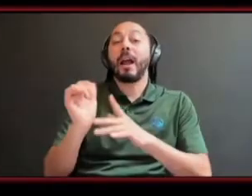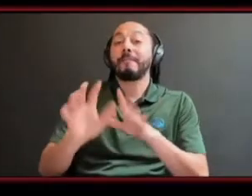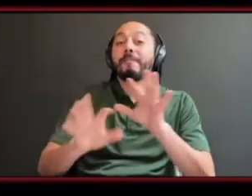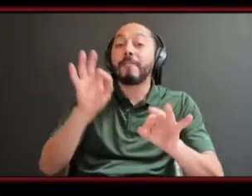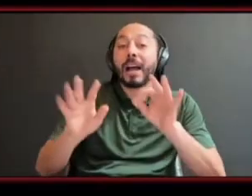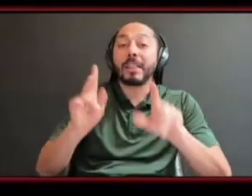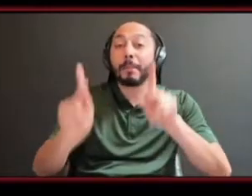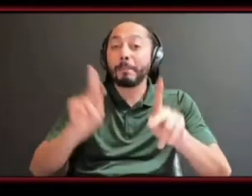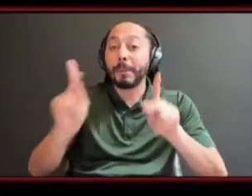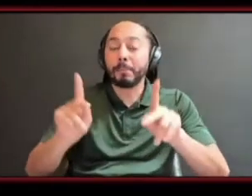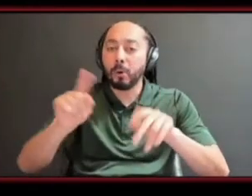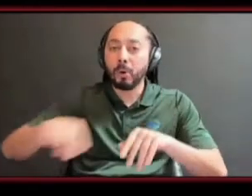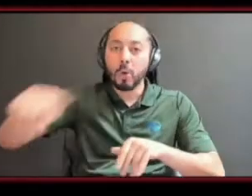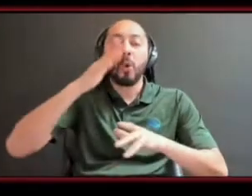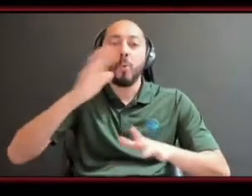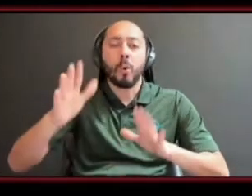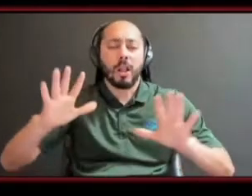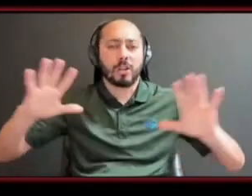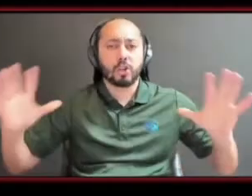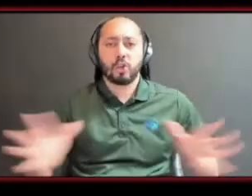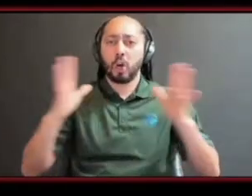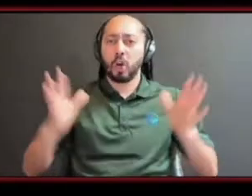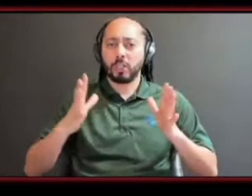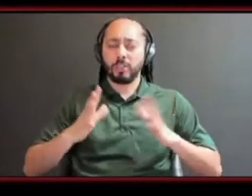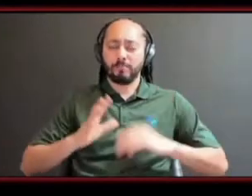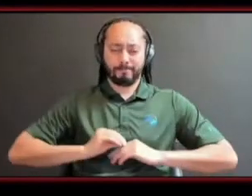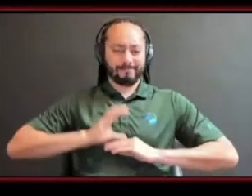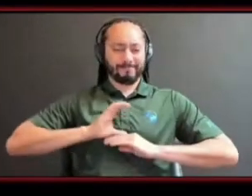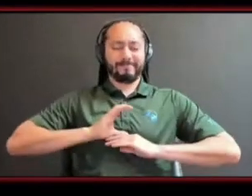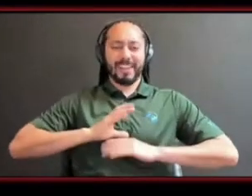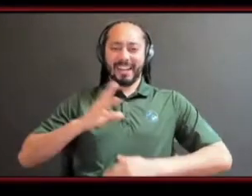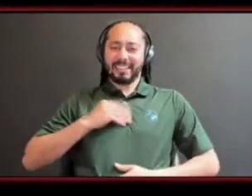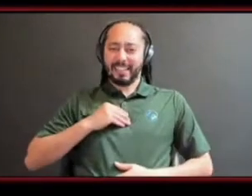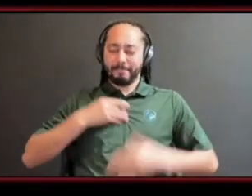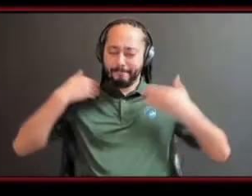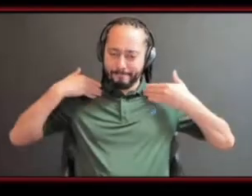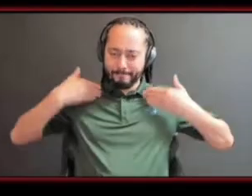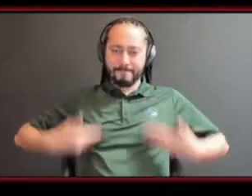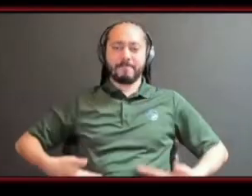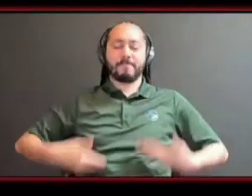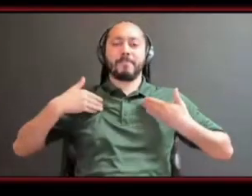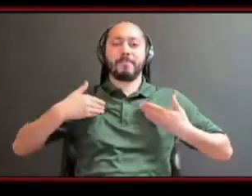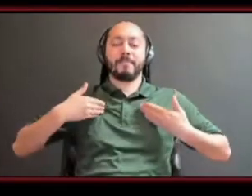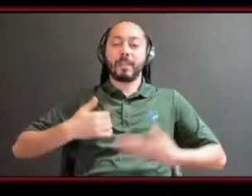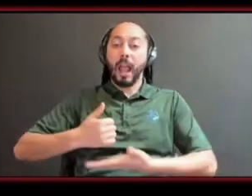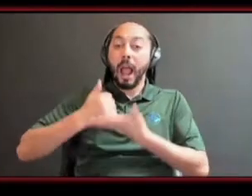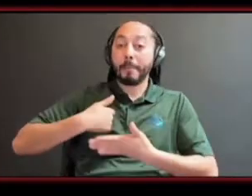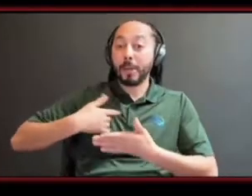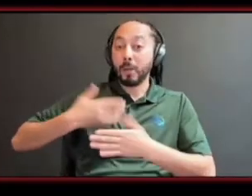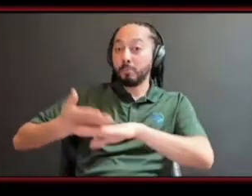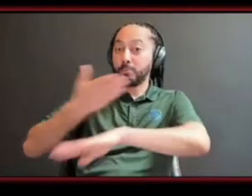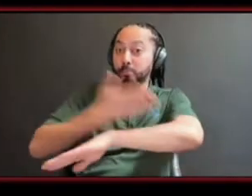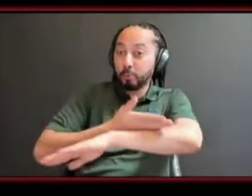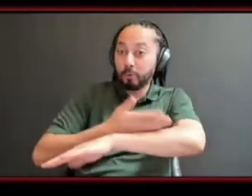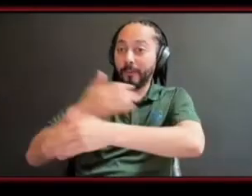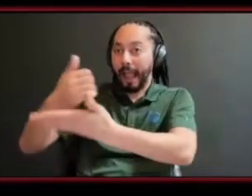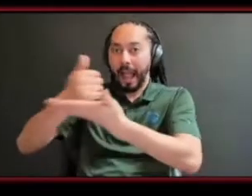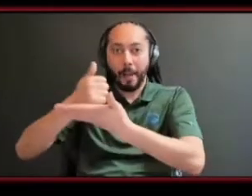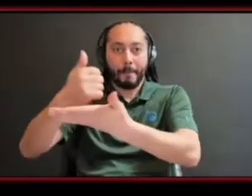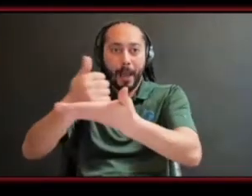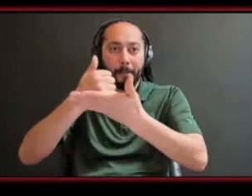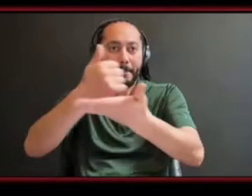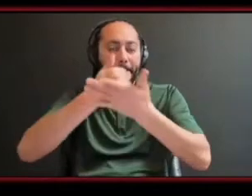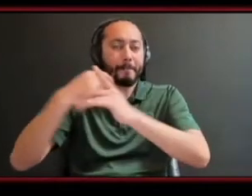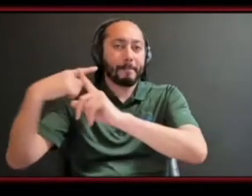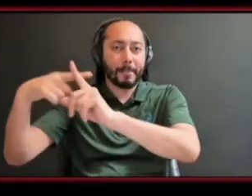are going to encourage you just the way you are um help you improve in the things that you need to improve in um so you're